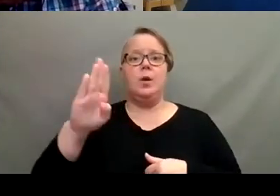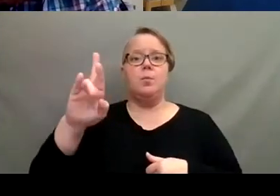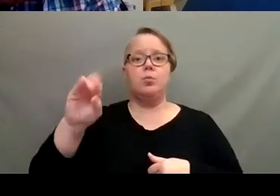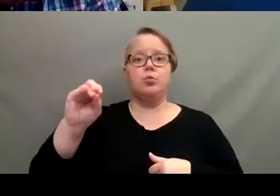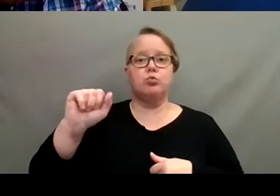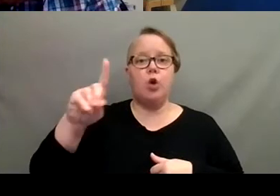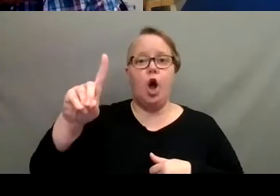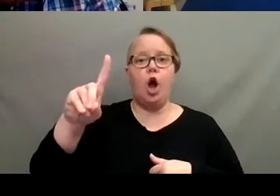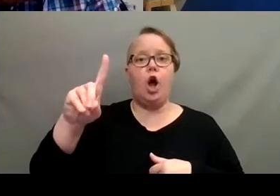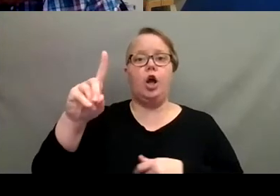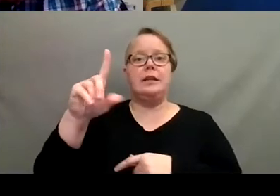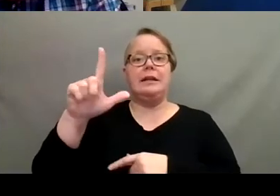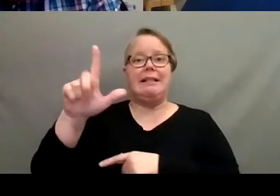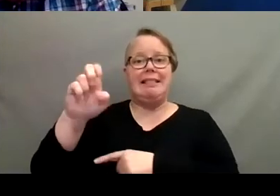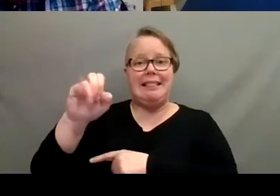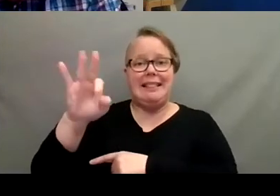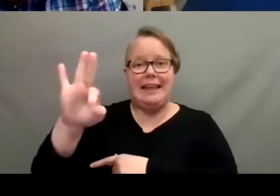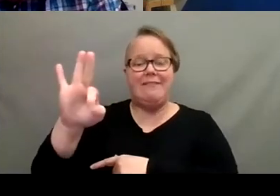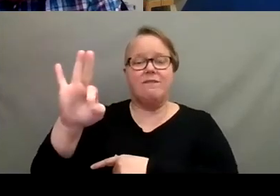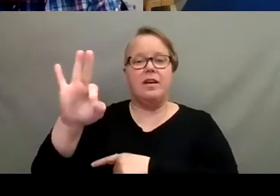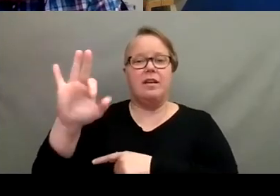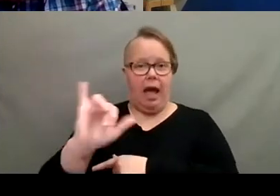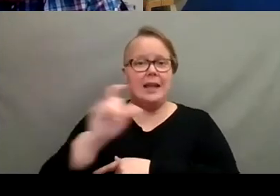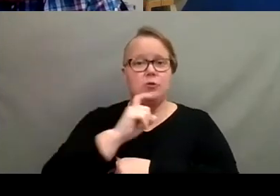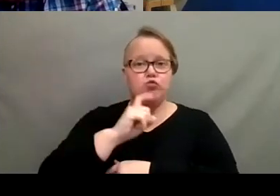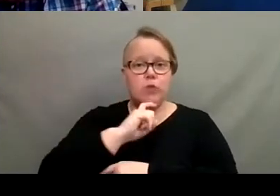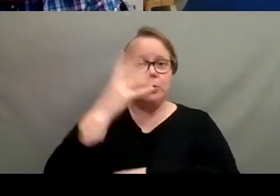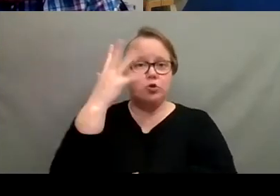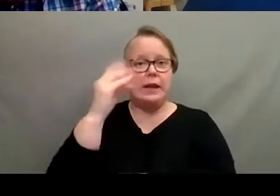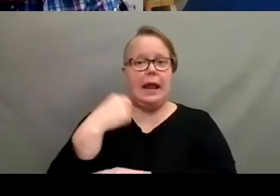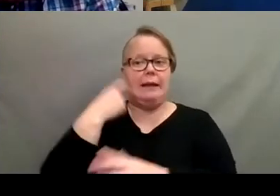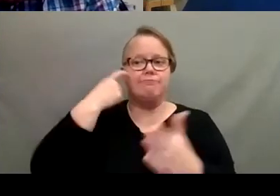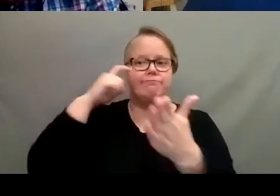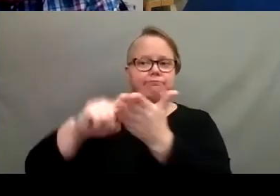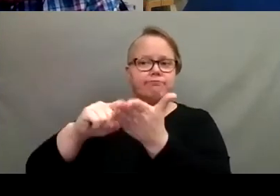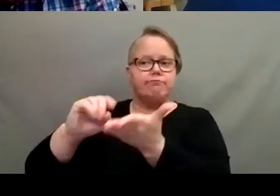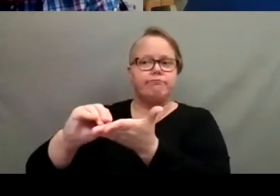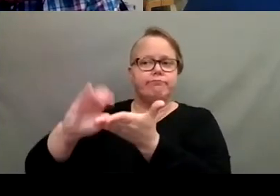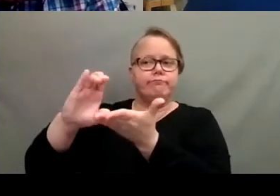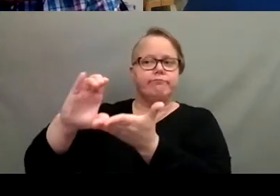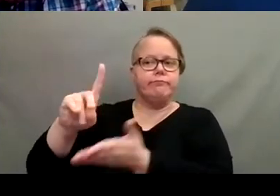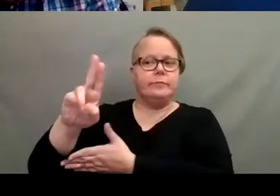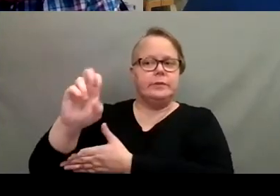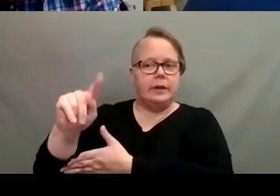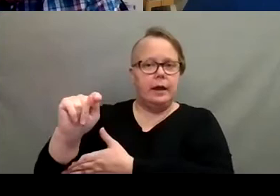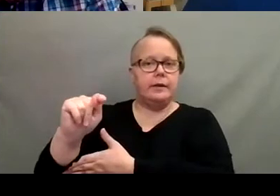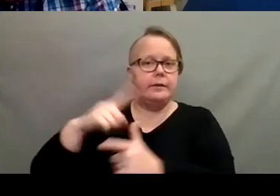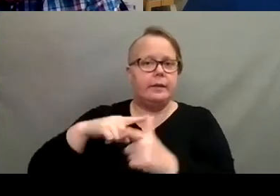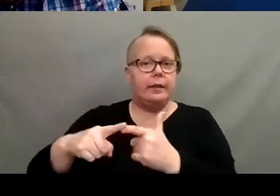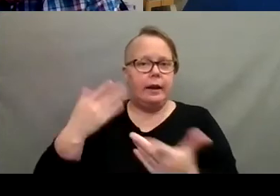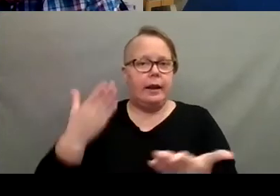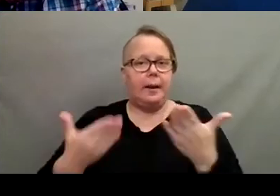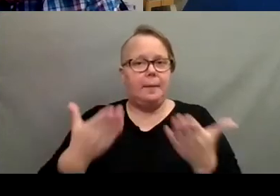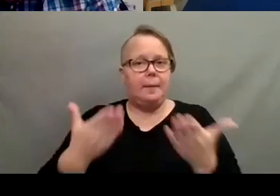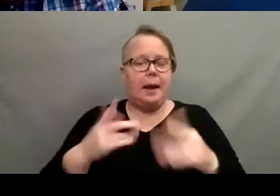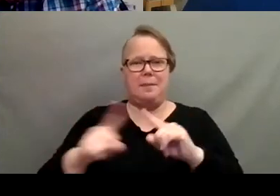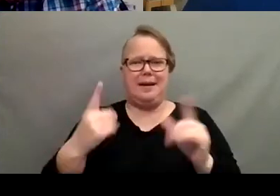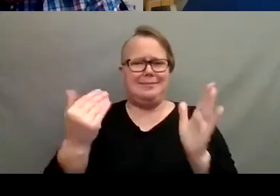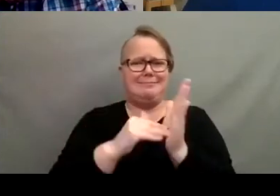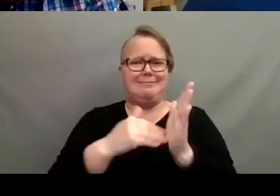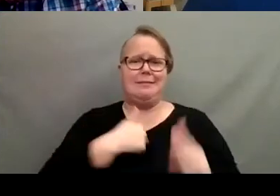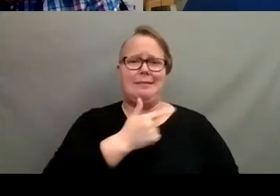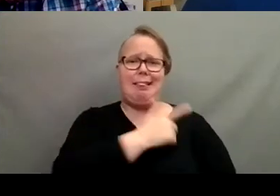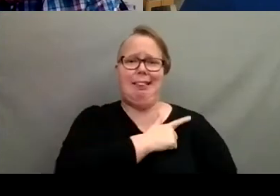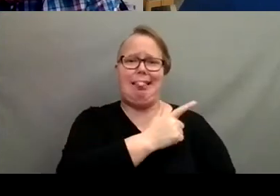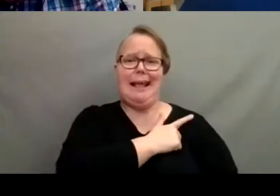like a rubber tree like that. And I noticed a, a layer of dust on it, I, I would, uh, but you know, again, I'm a lazy